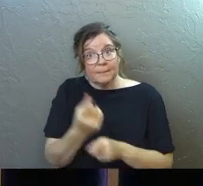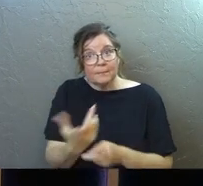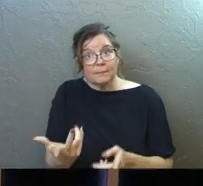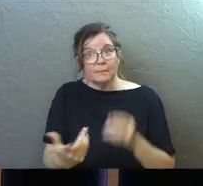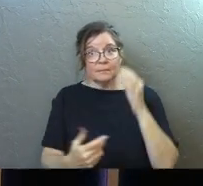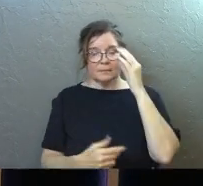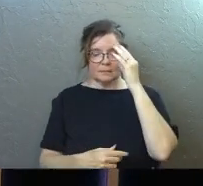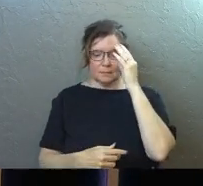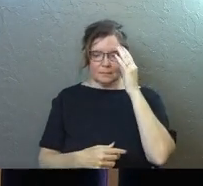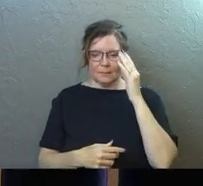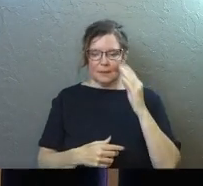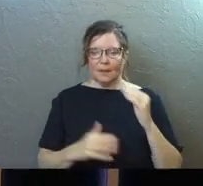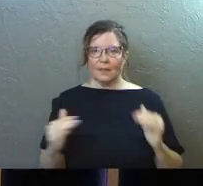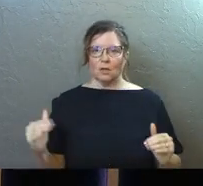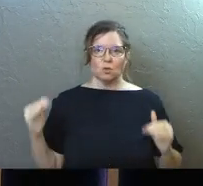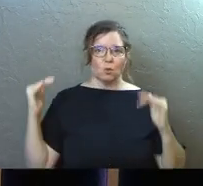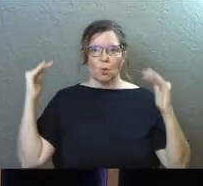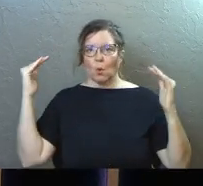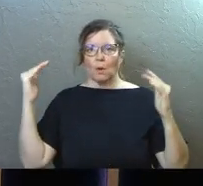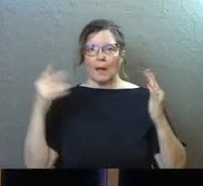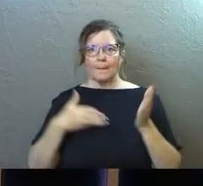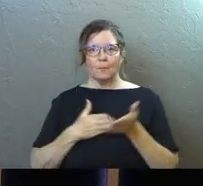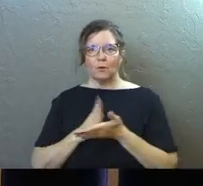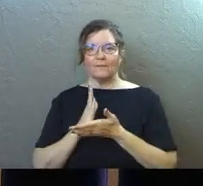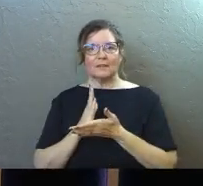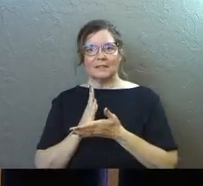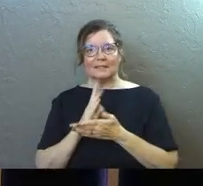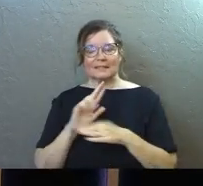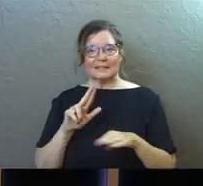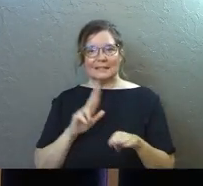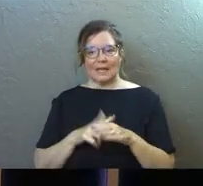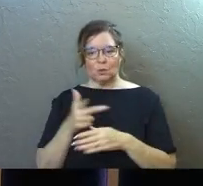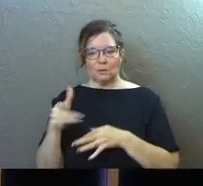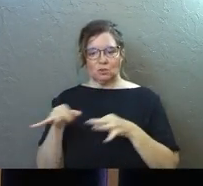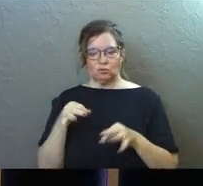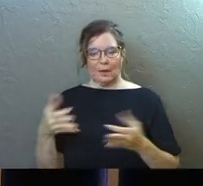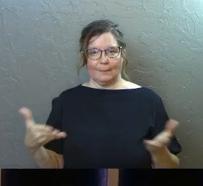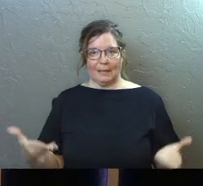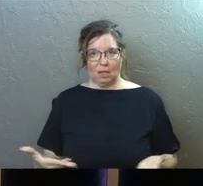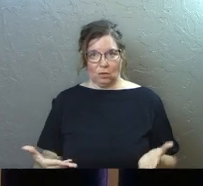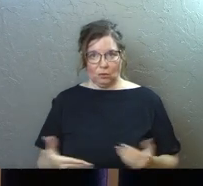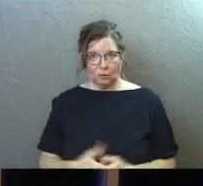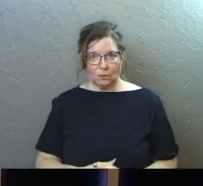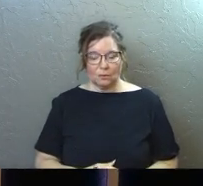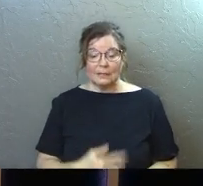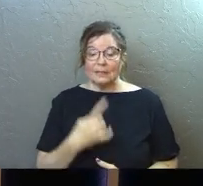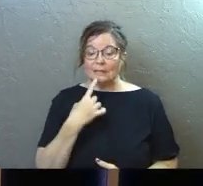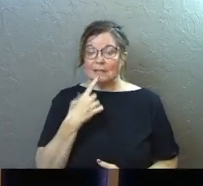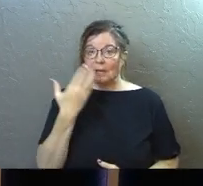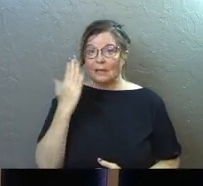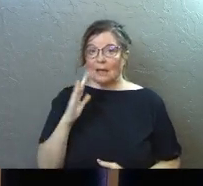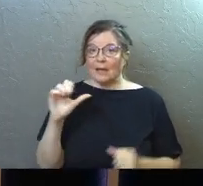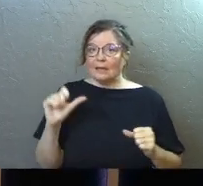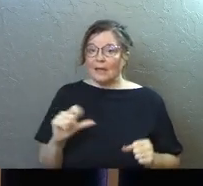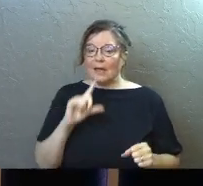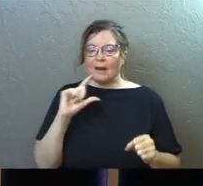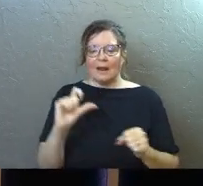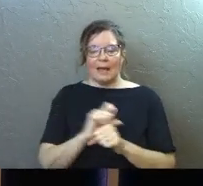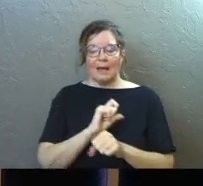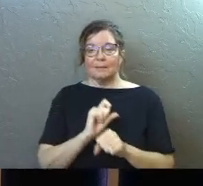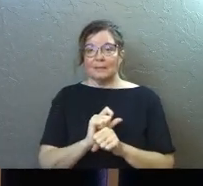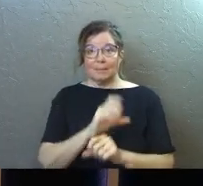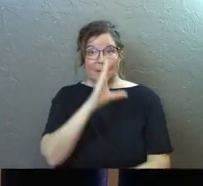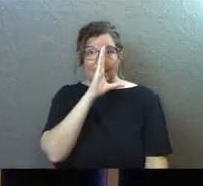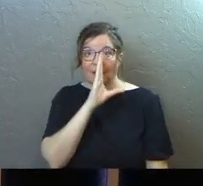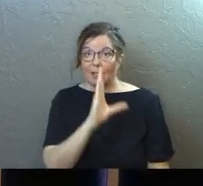There's a certain grown-up privileged nature to what it's describing here, and it says that God could just absolutely